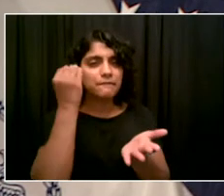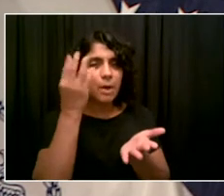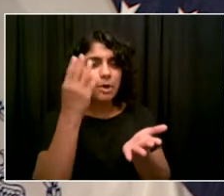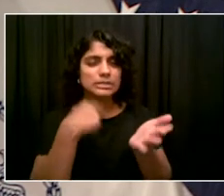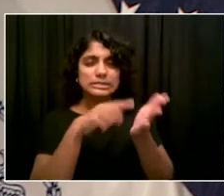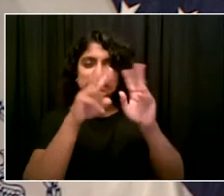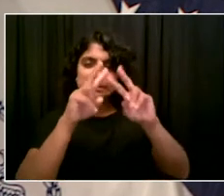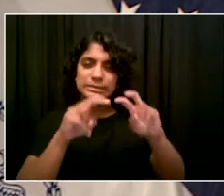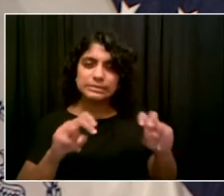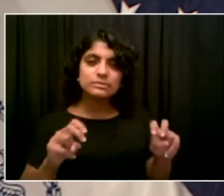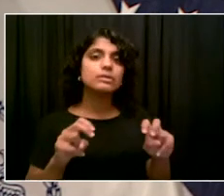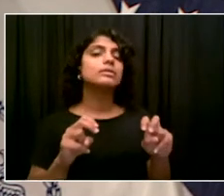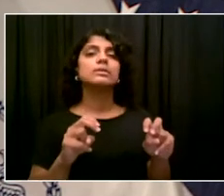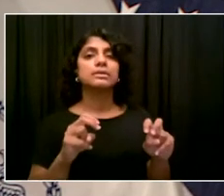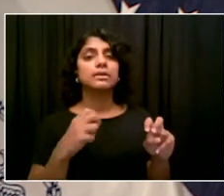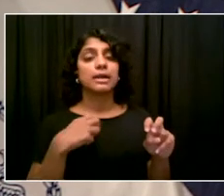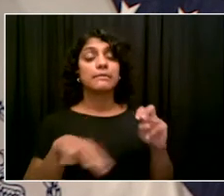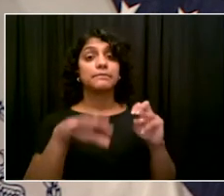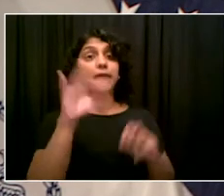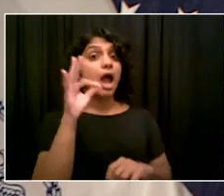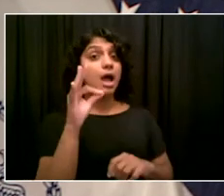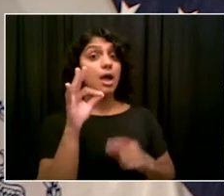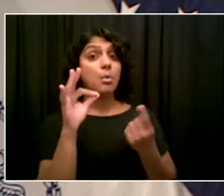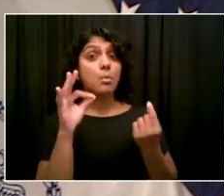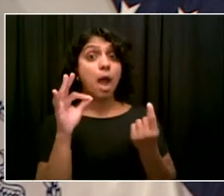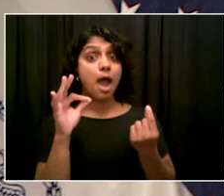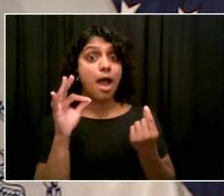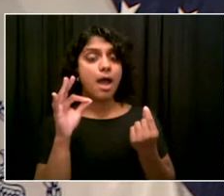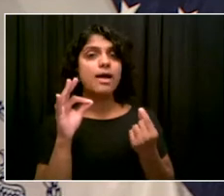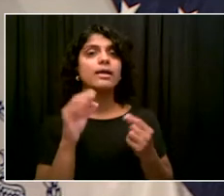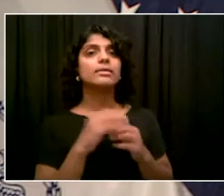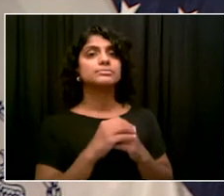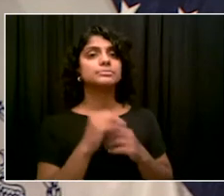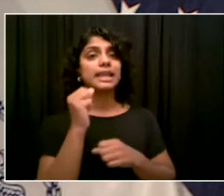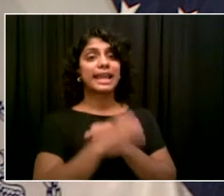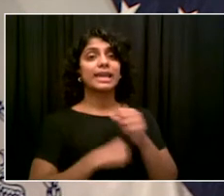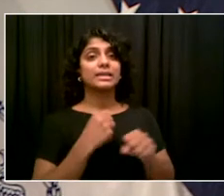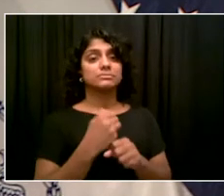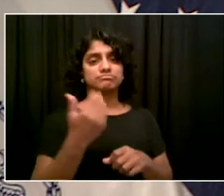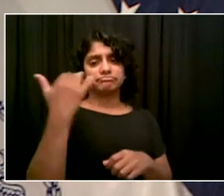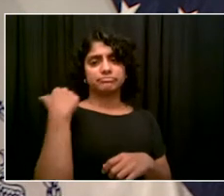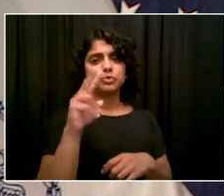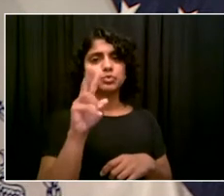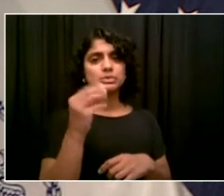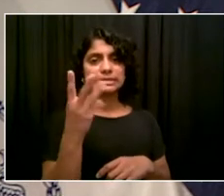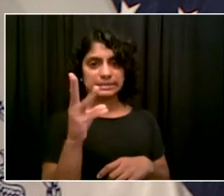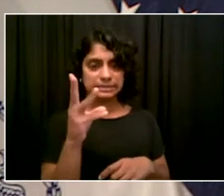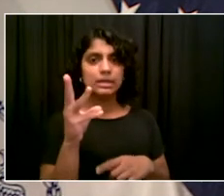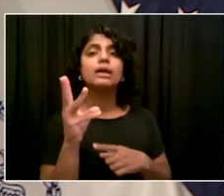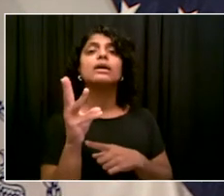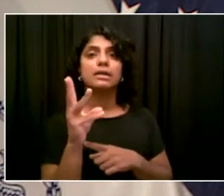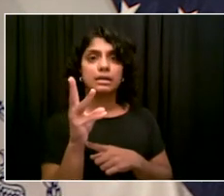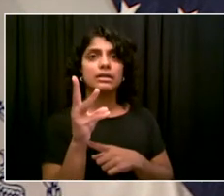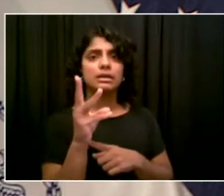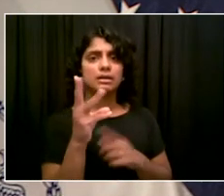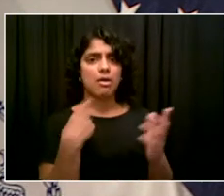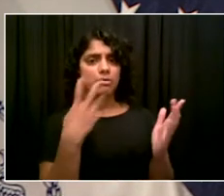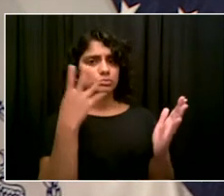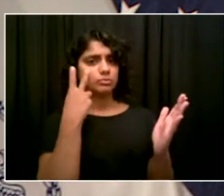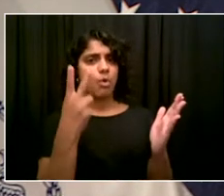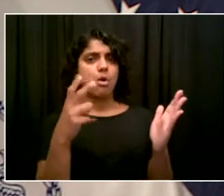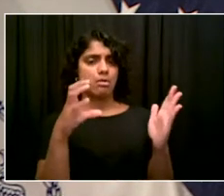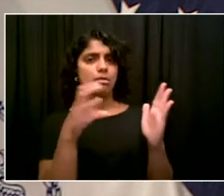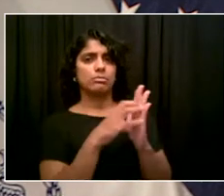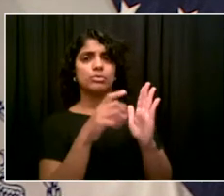city announced a quote-unquote aggressive campaign. You increased penalties for safety hazards from about $2,000 to